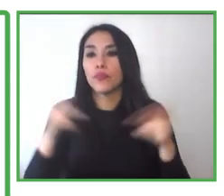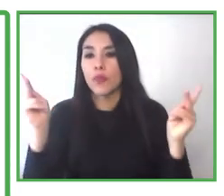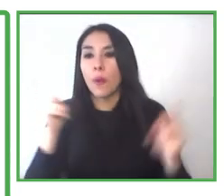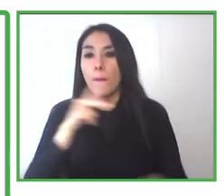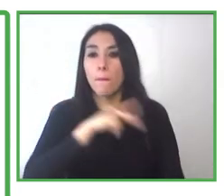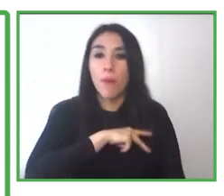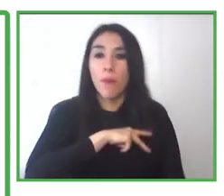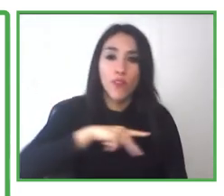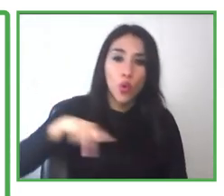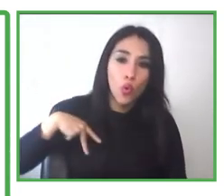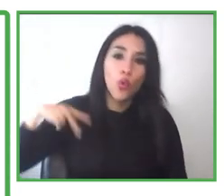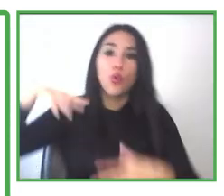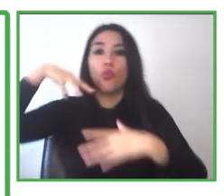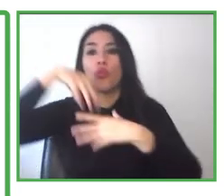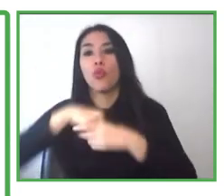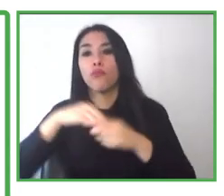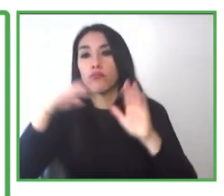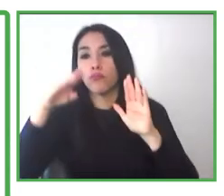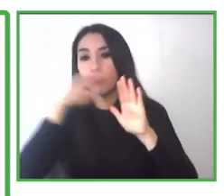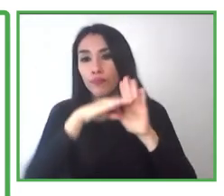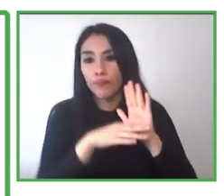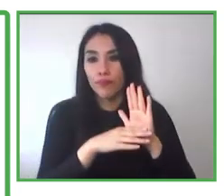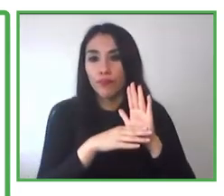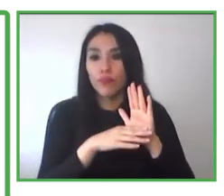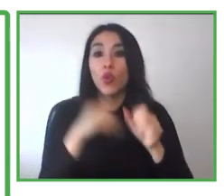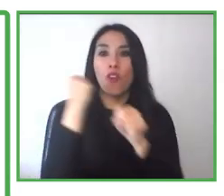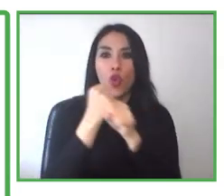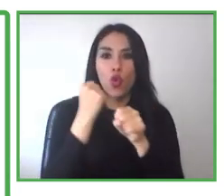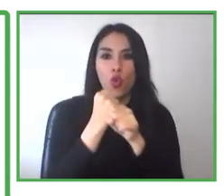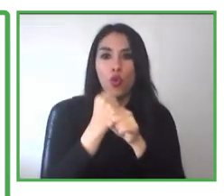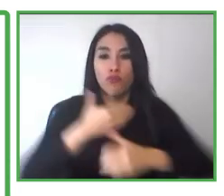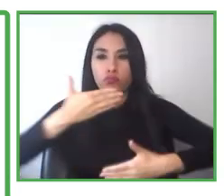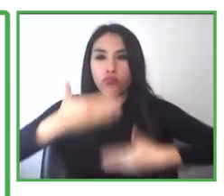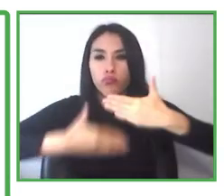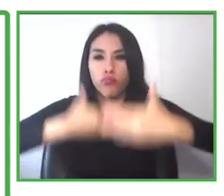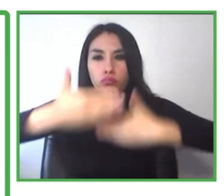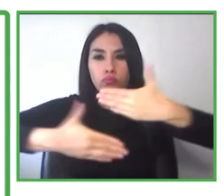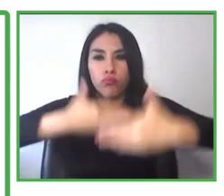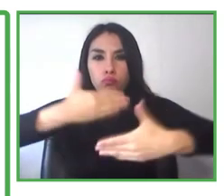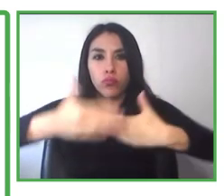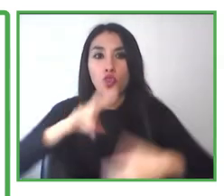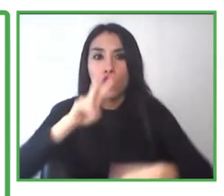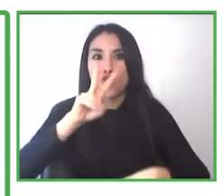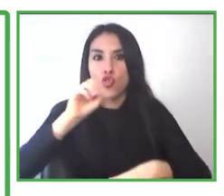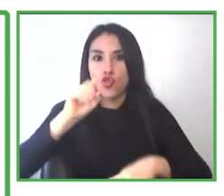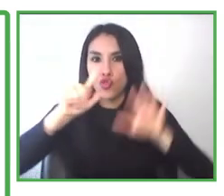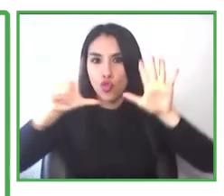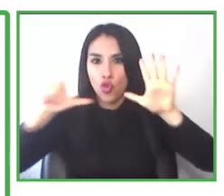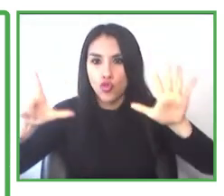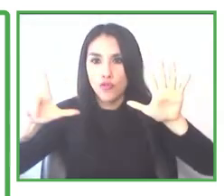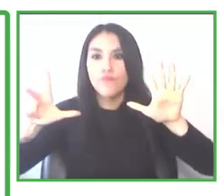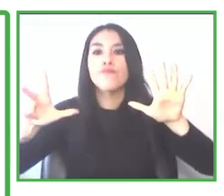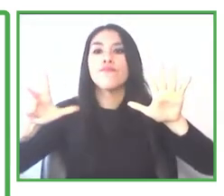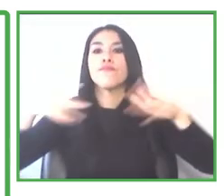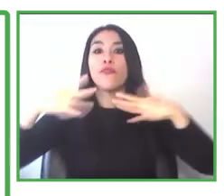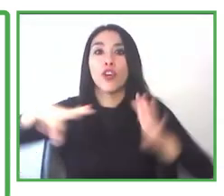So in the, in the program of work inclusion in 2018, we created